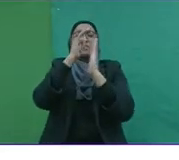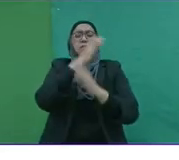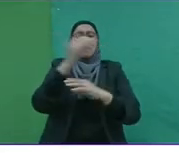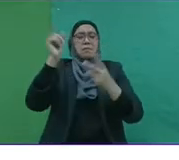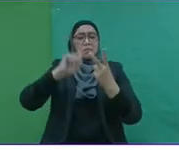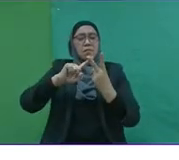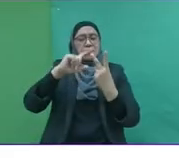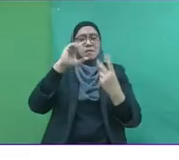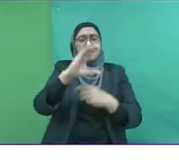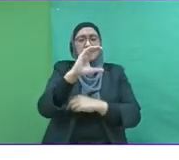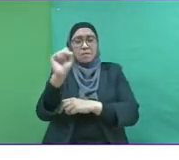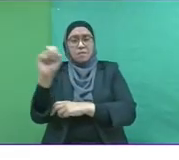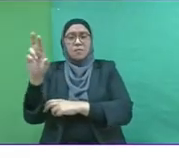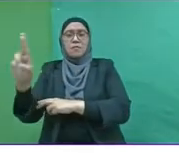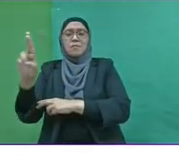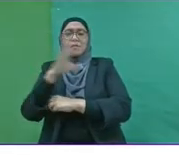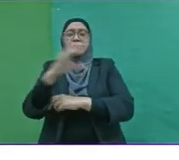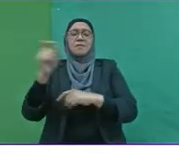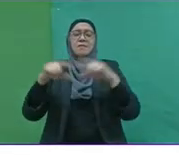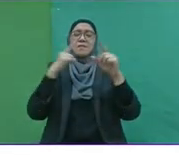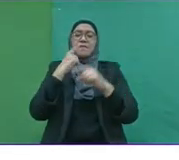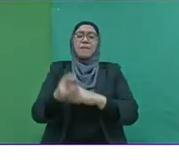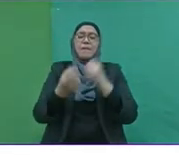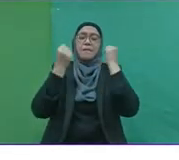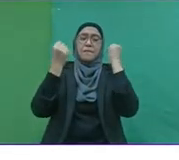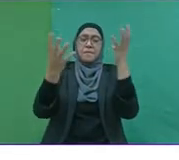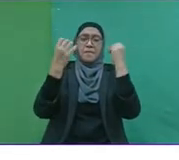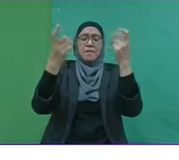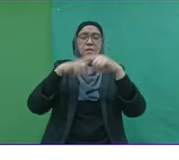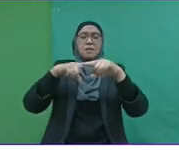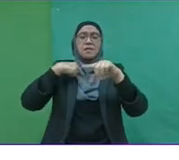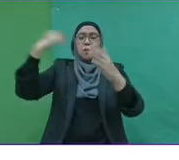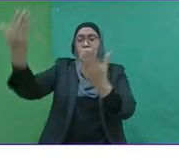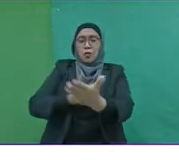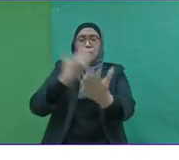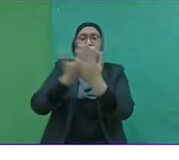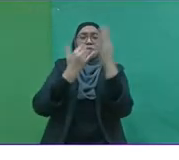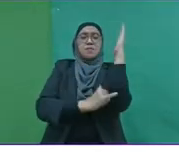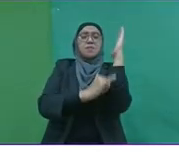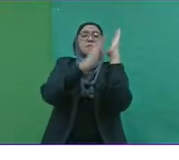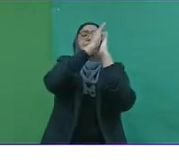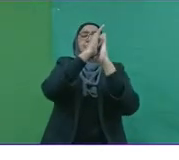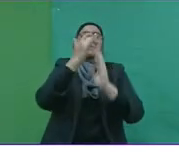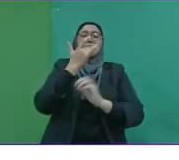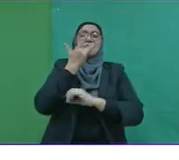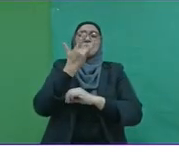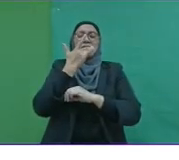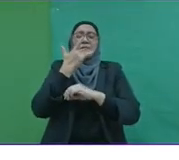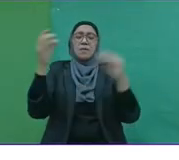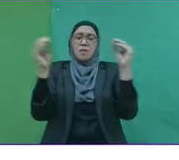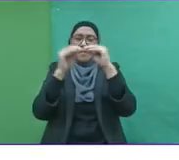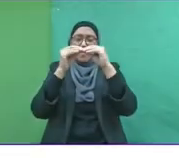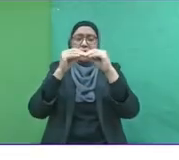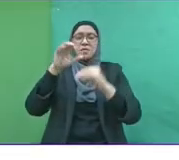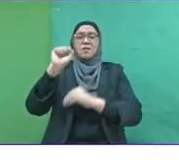responsibility. And increasingly, many of these new foundations pivot more to the sustainable